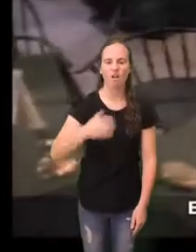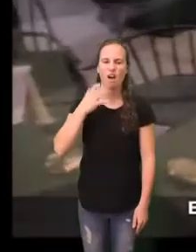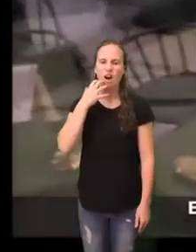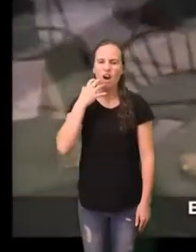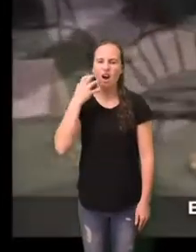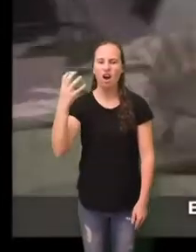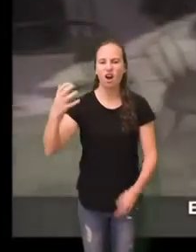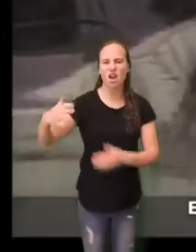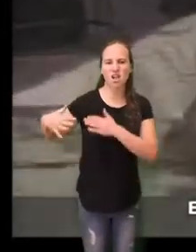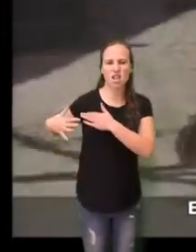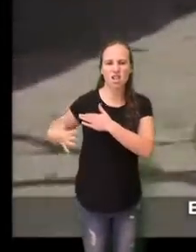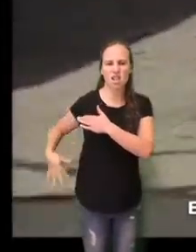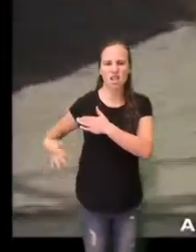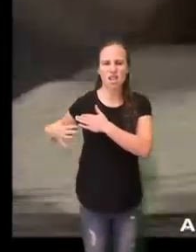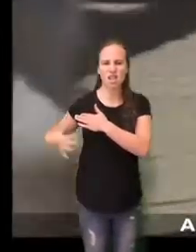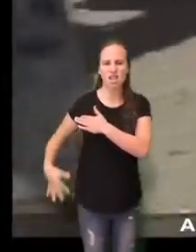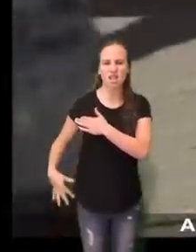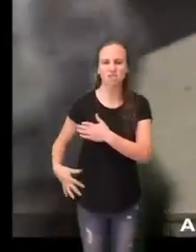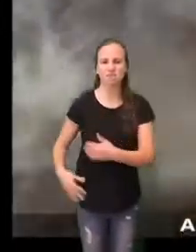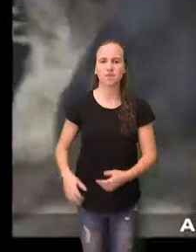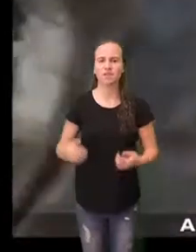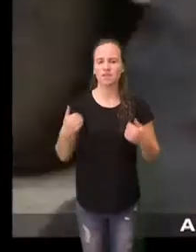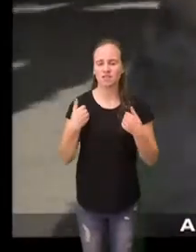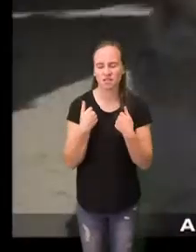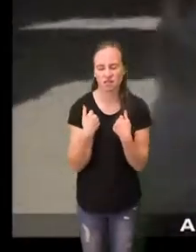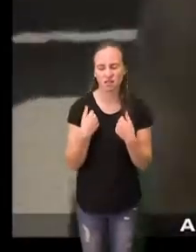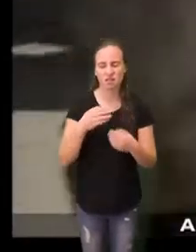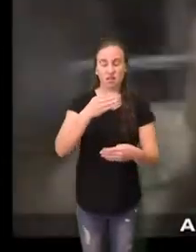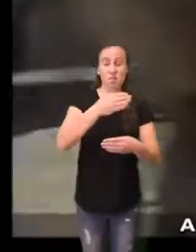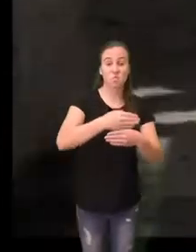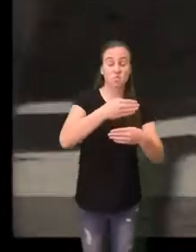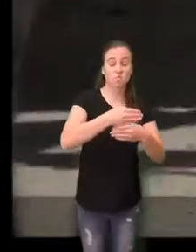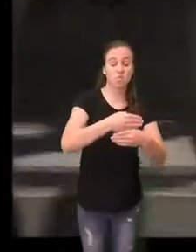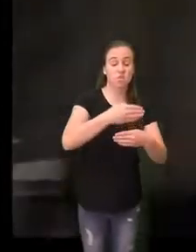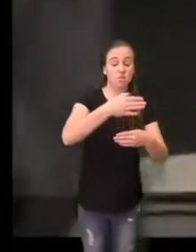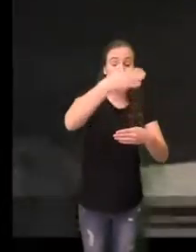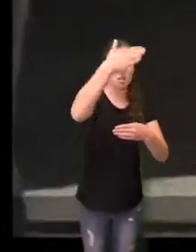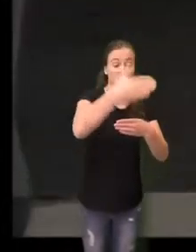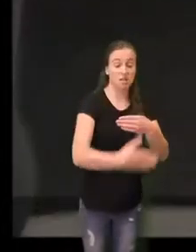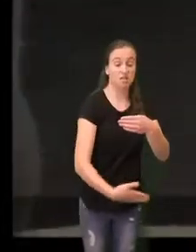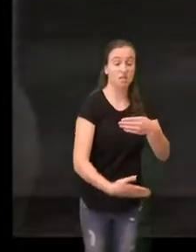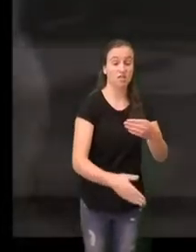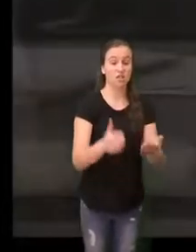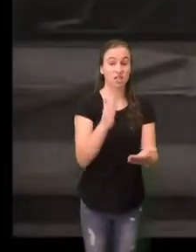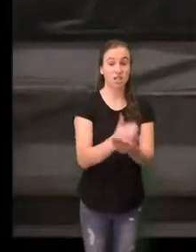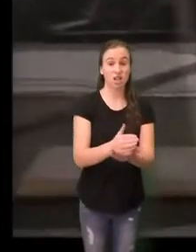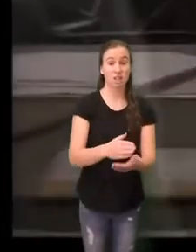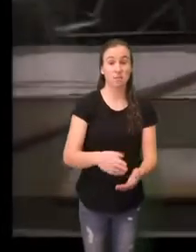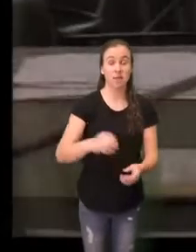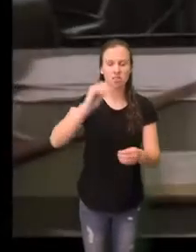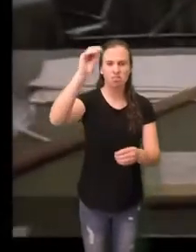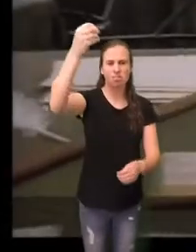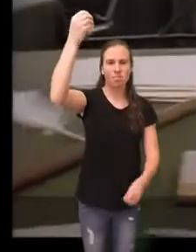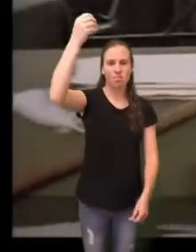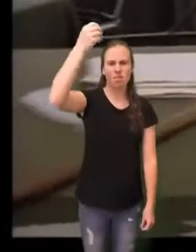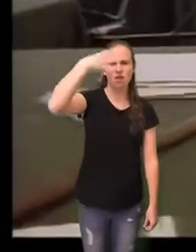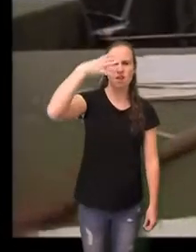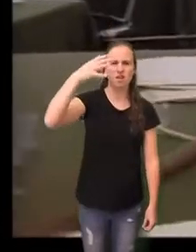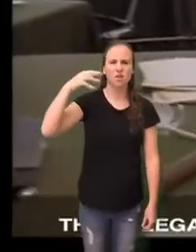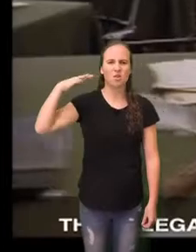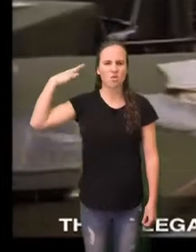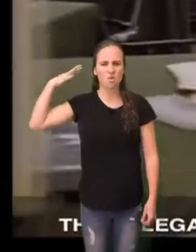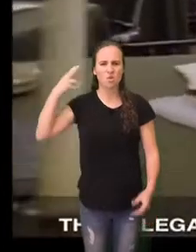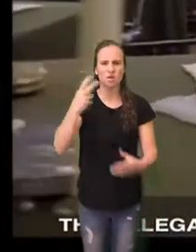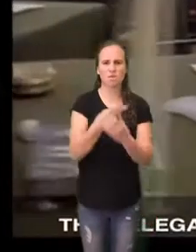Blinds cover the windows and keep out the sun and noise from the streets. When they are opened, they let in the flies.